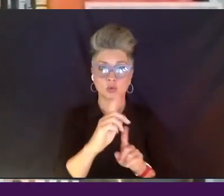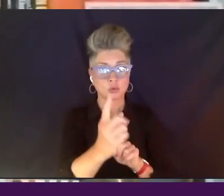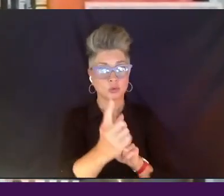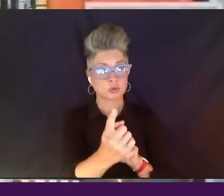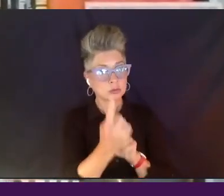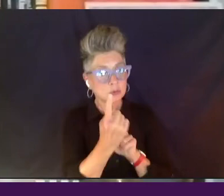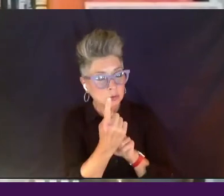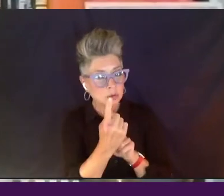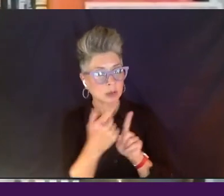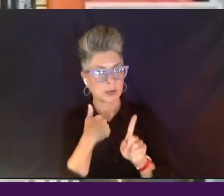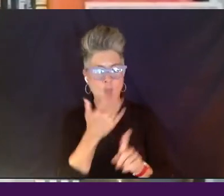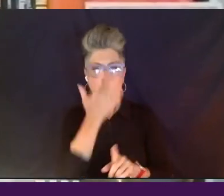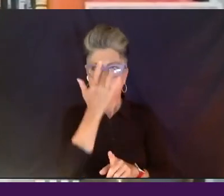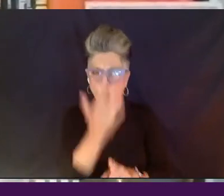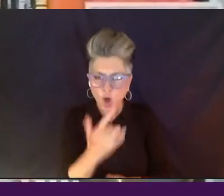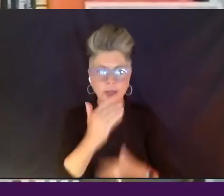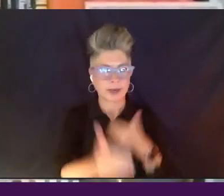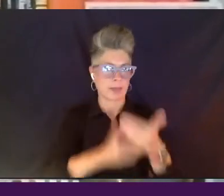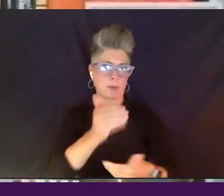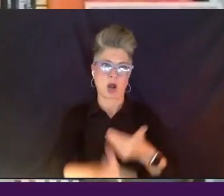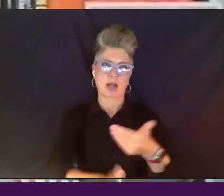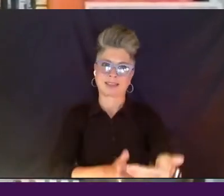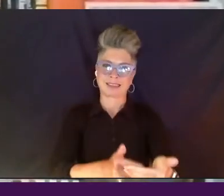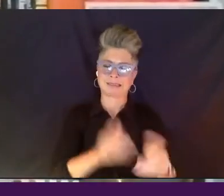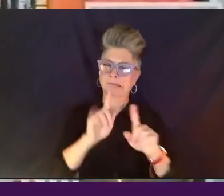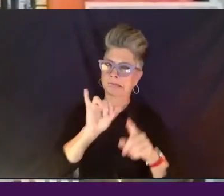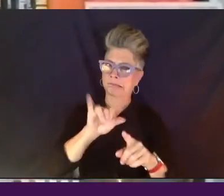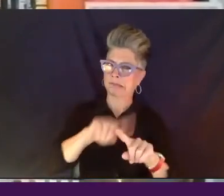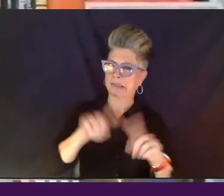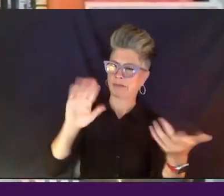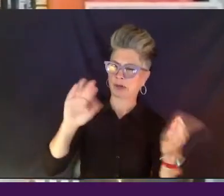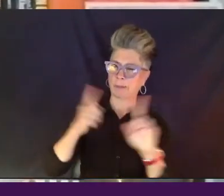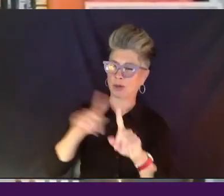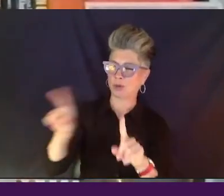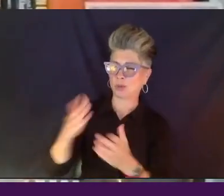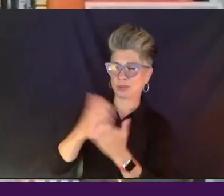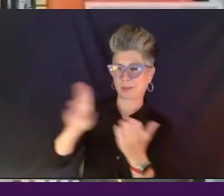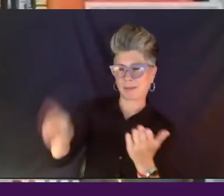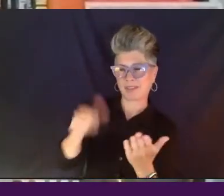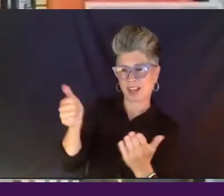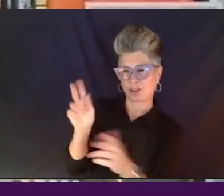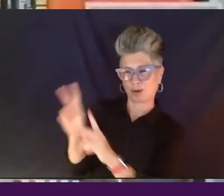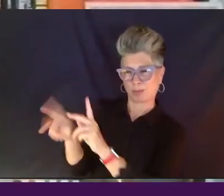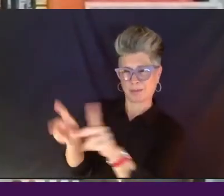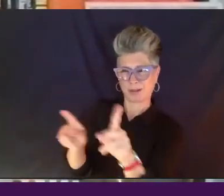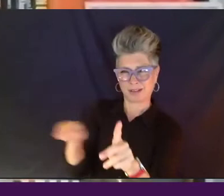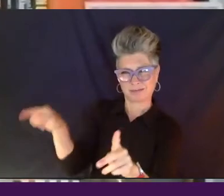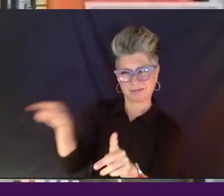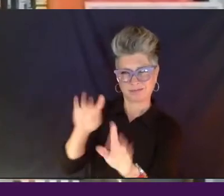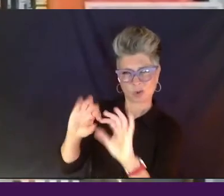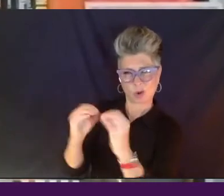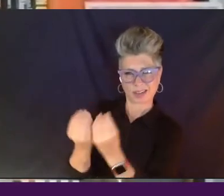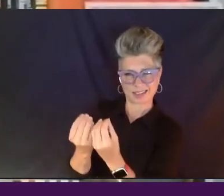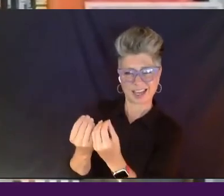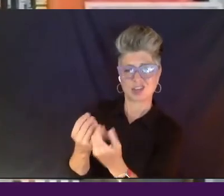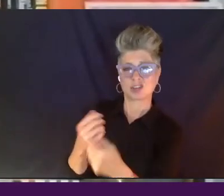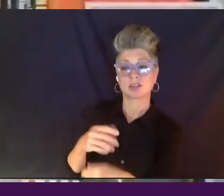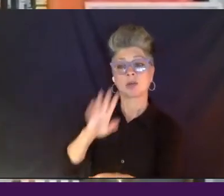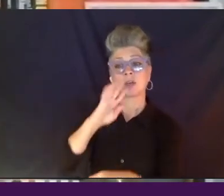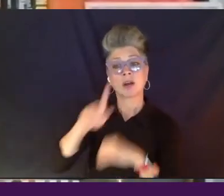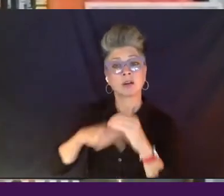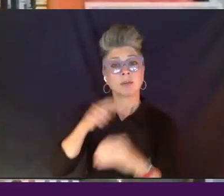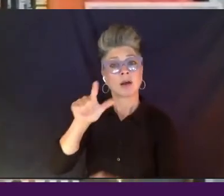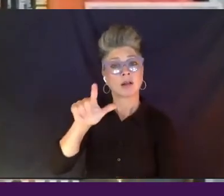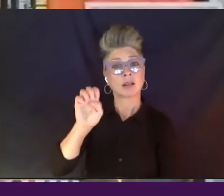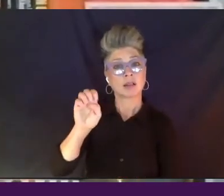the process. I know that's different than some of the other strands. You know, we spoke a lot about Leola's project.